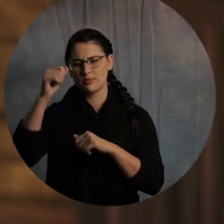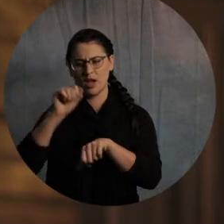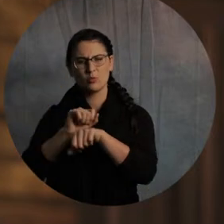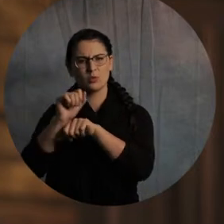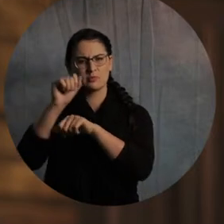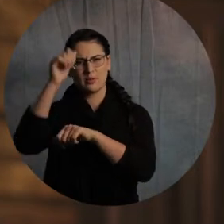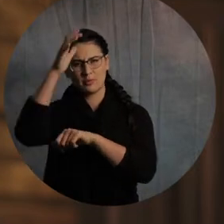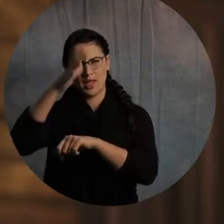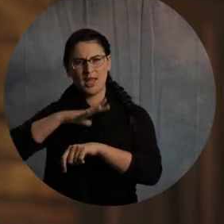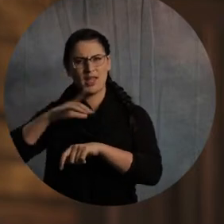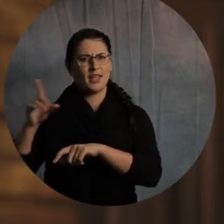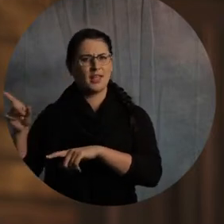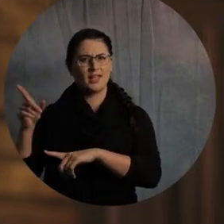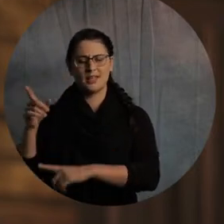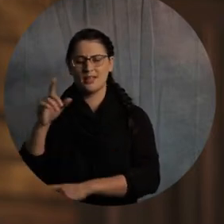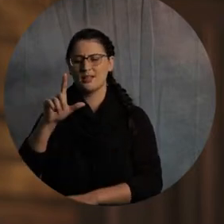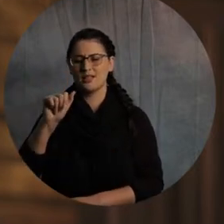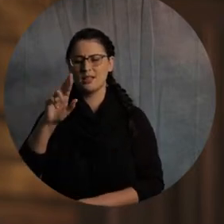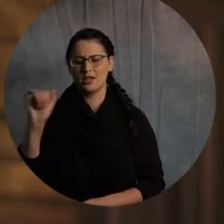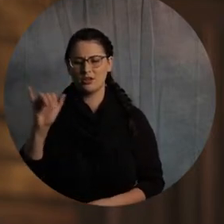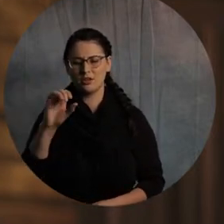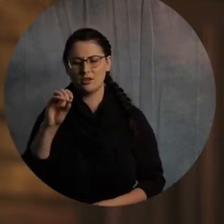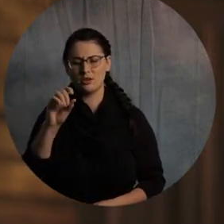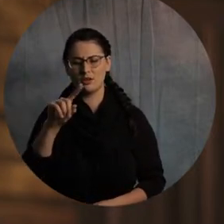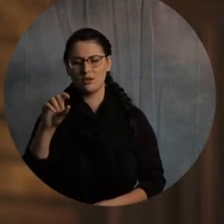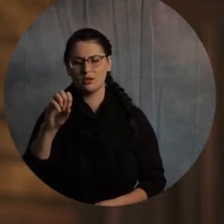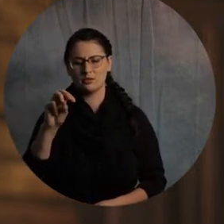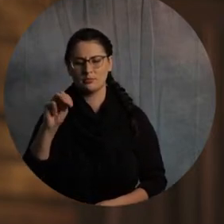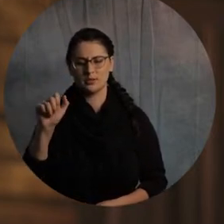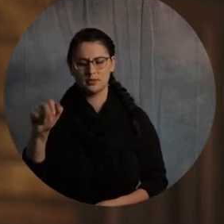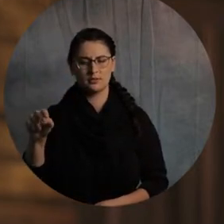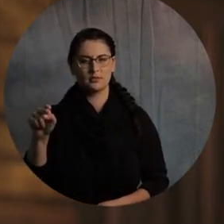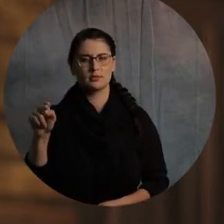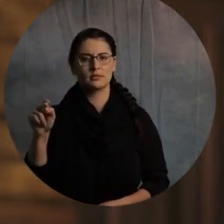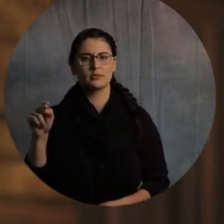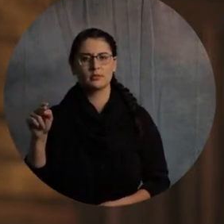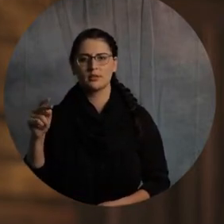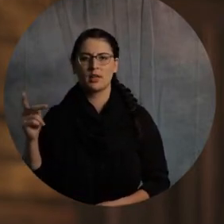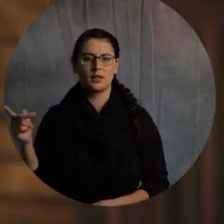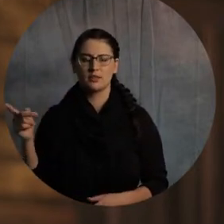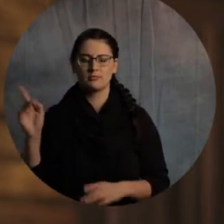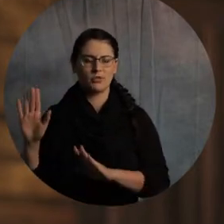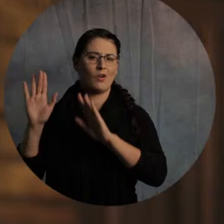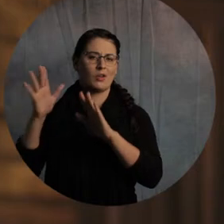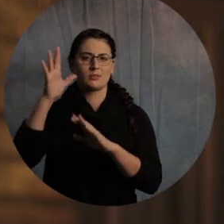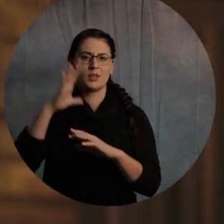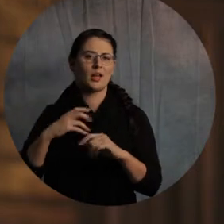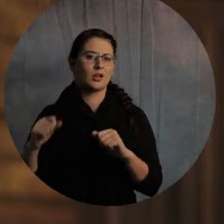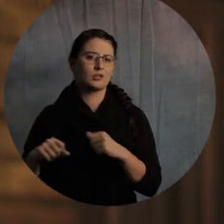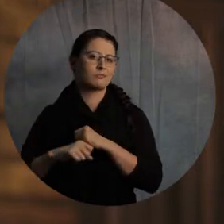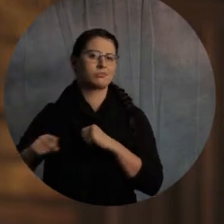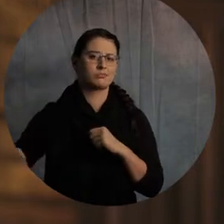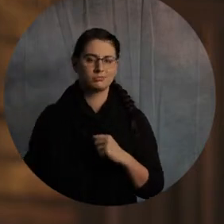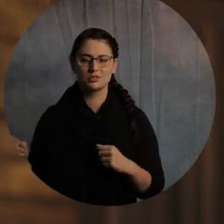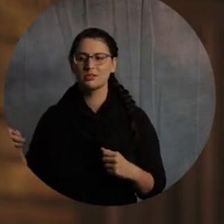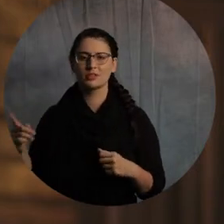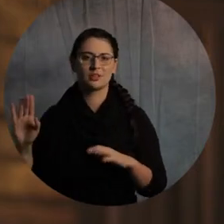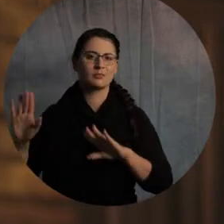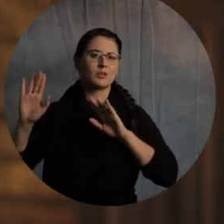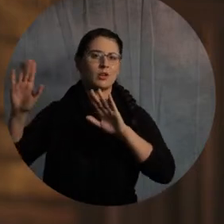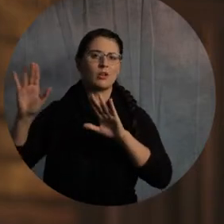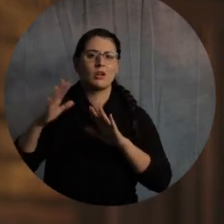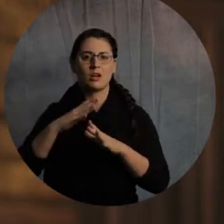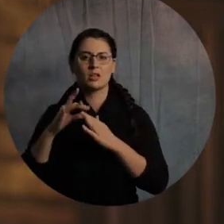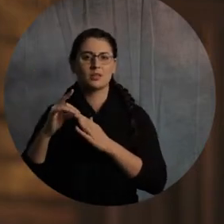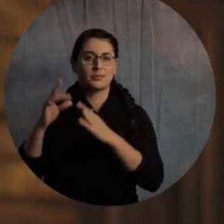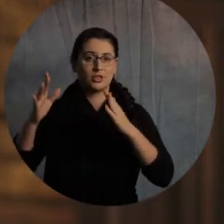San Diego, California. He's an awesome guy. Man, he's really just... I could go on about it. He's some incredible leadership books out there. I